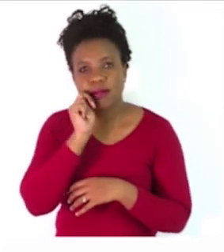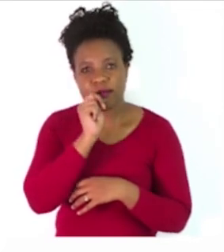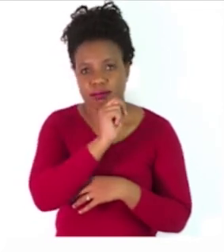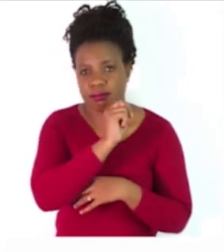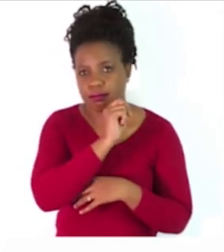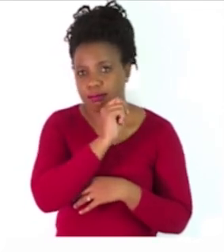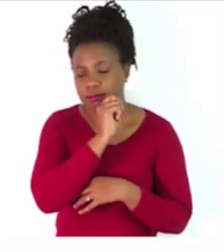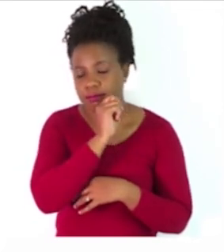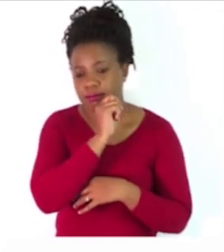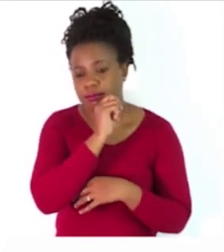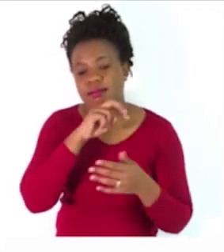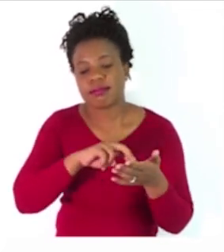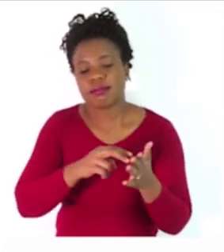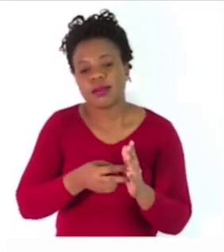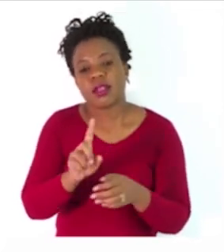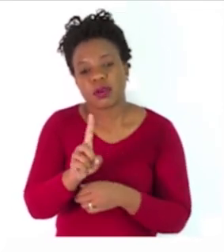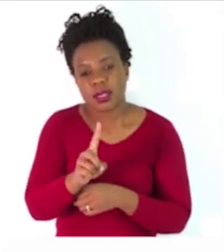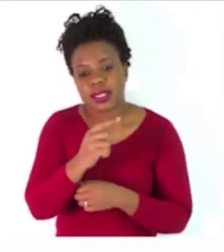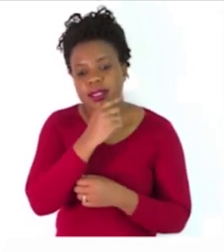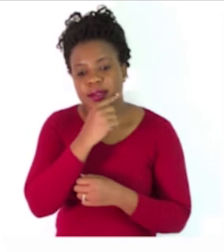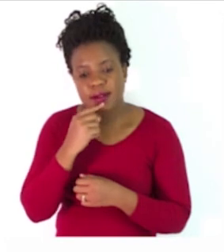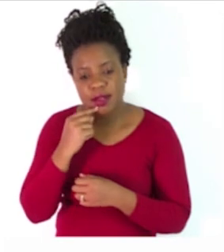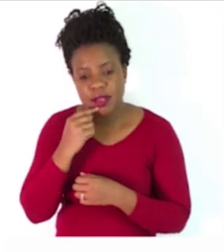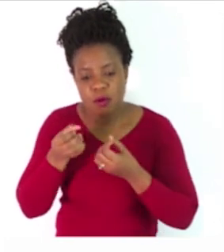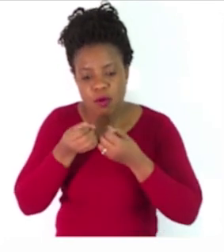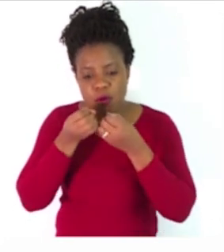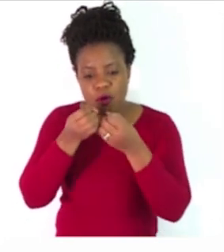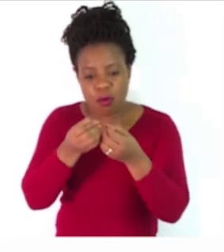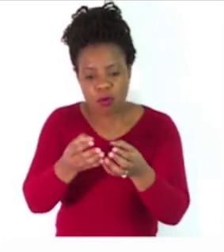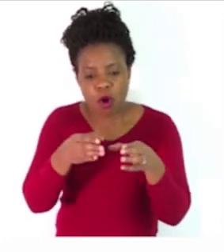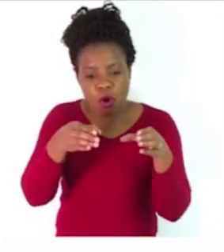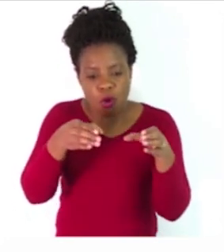to groups or collections of similar things.